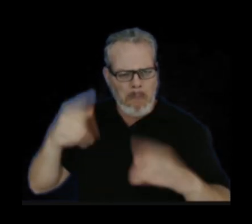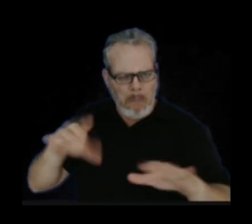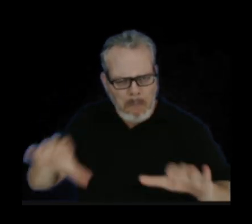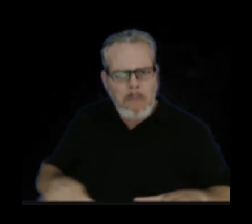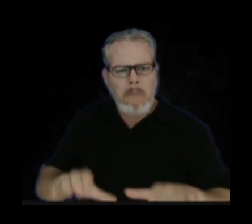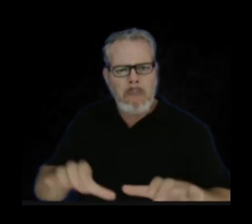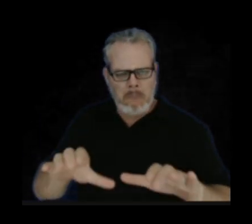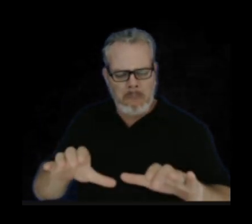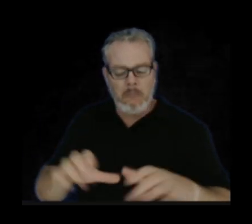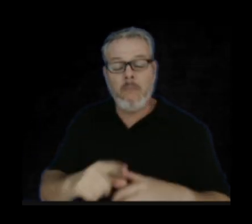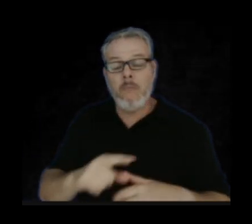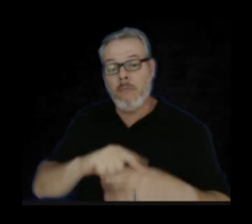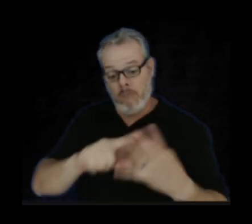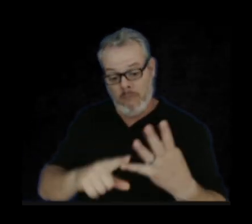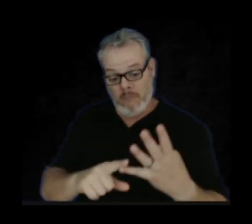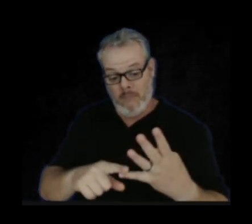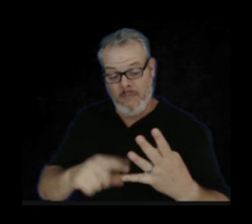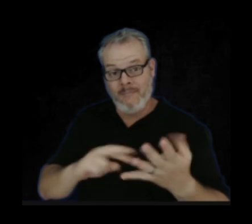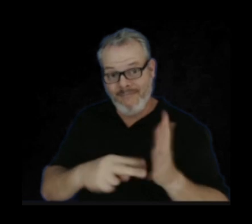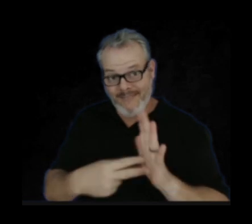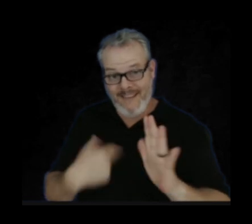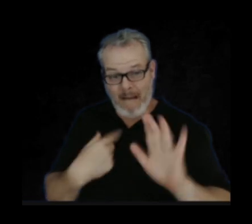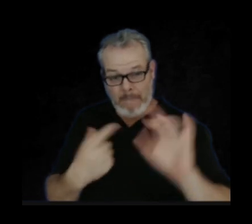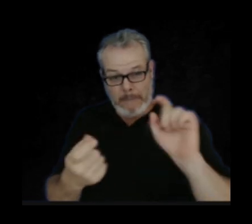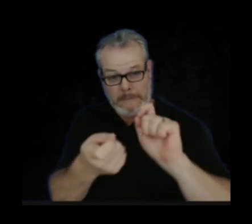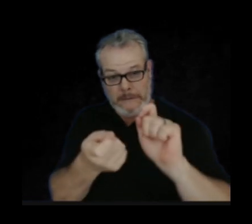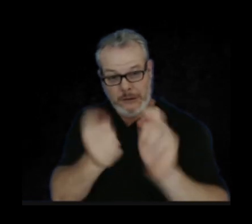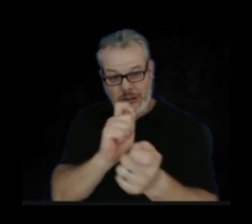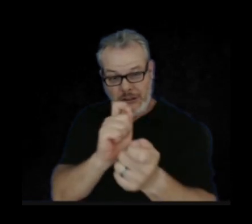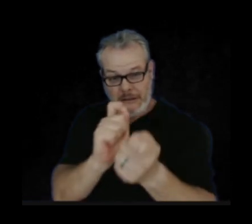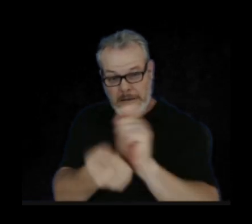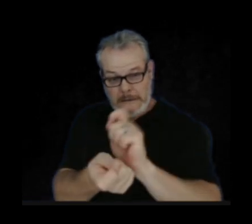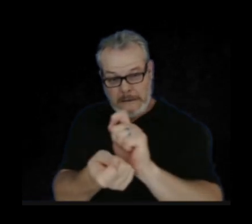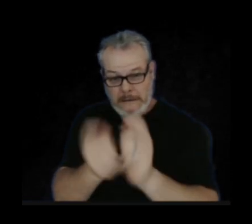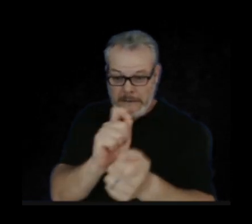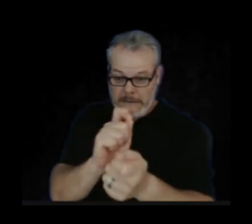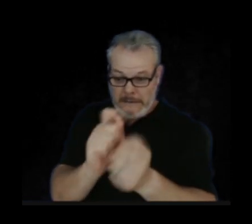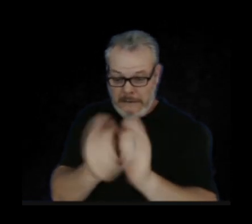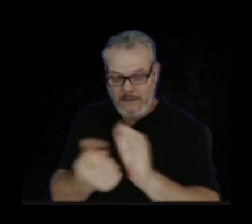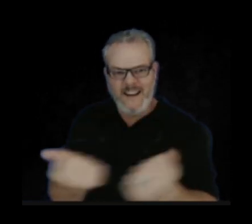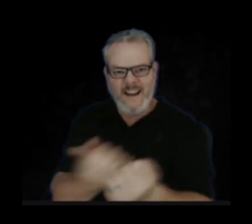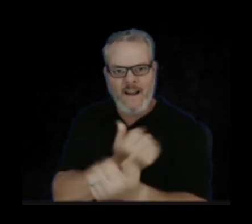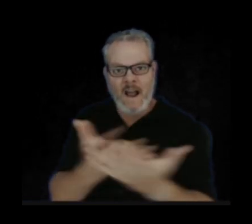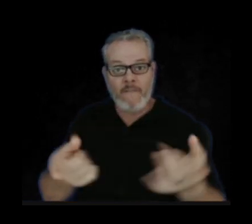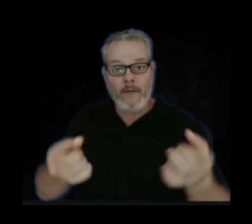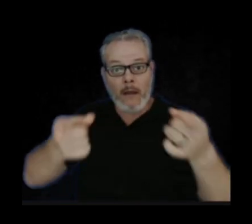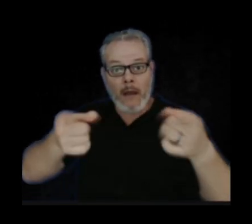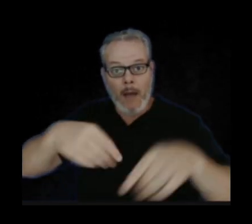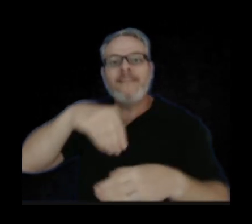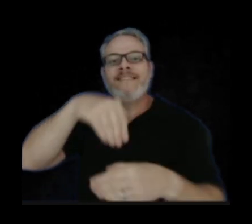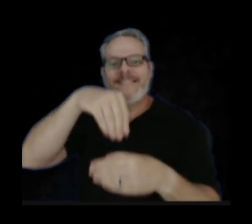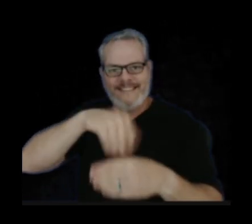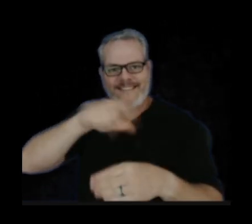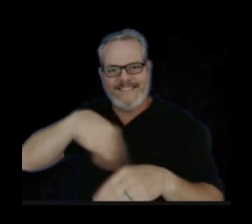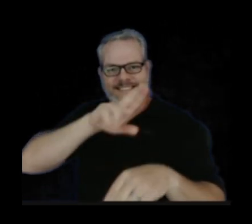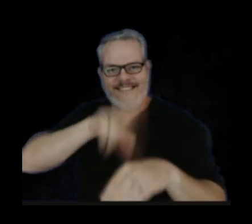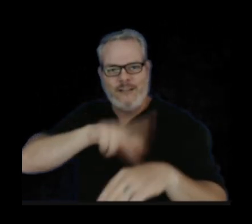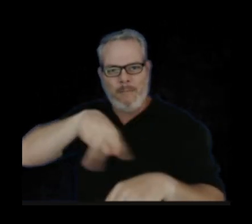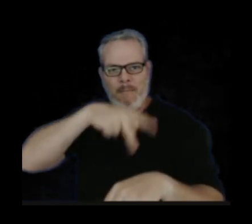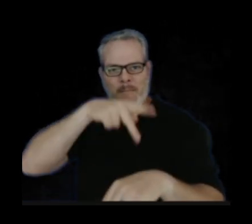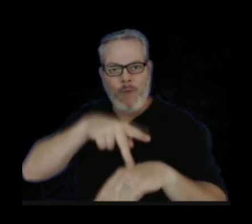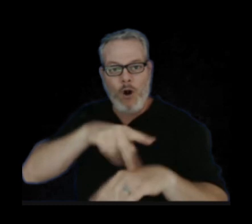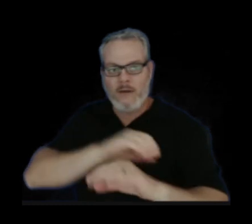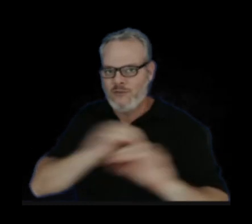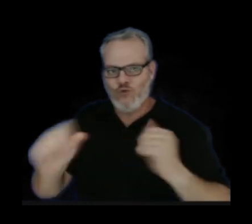While there is a lot of changes, all this is happening within a national park, and there is no increased threat to people living